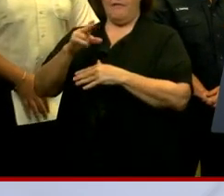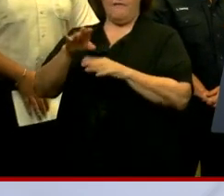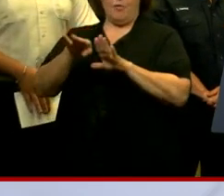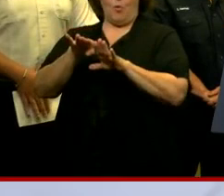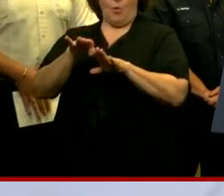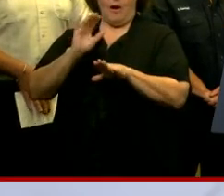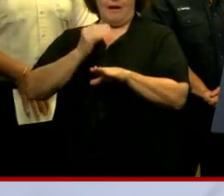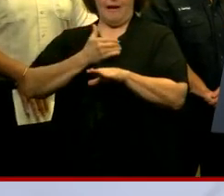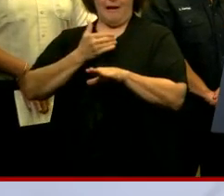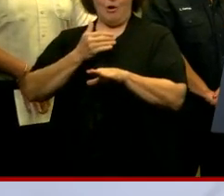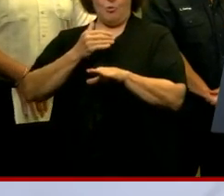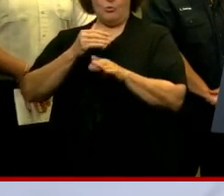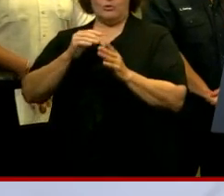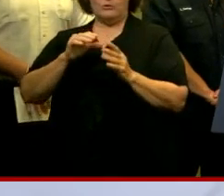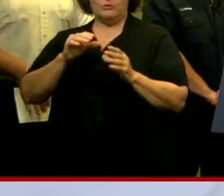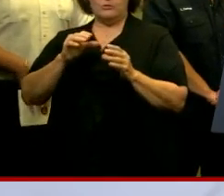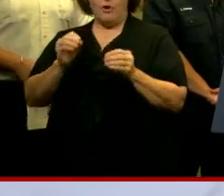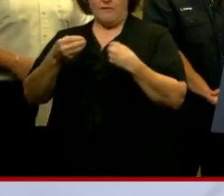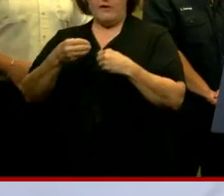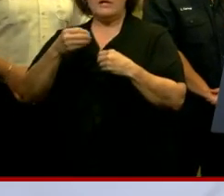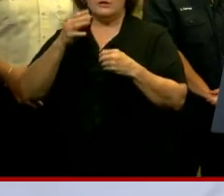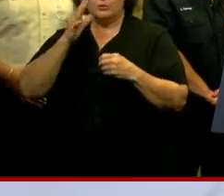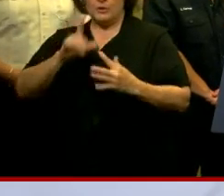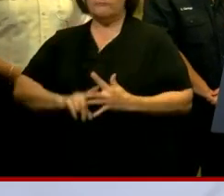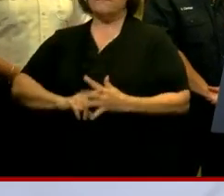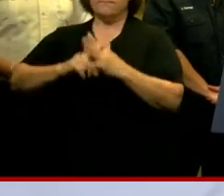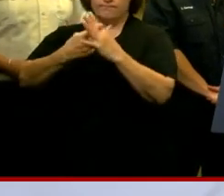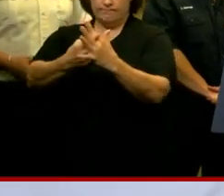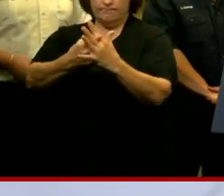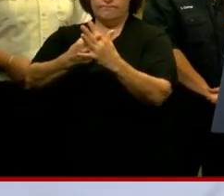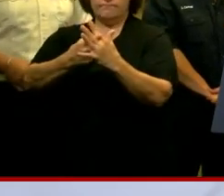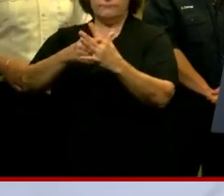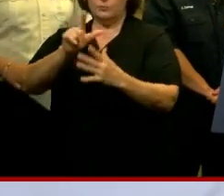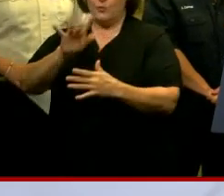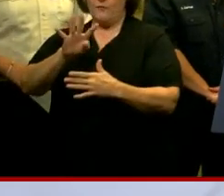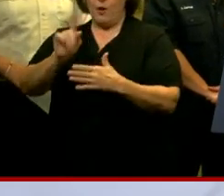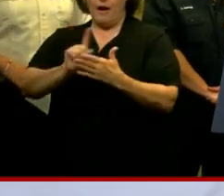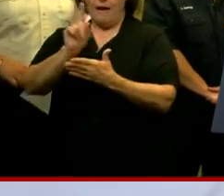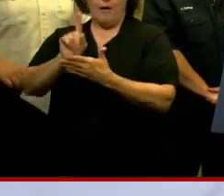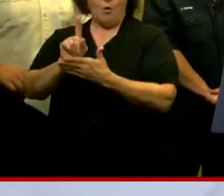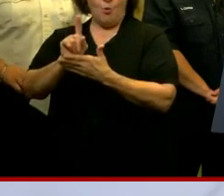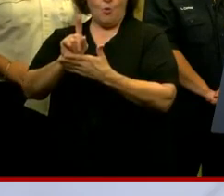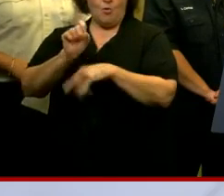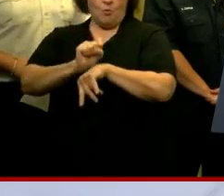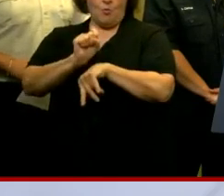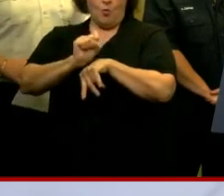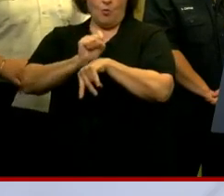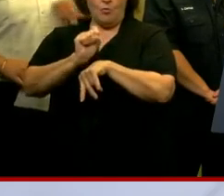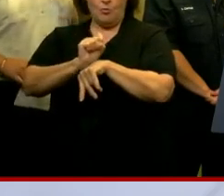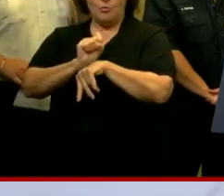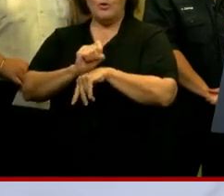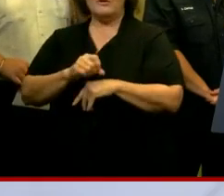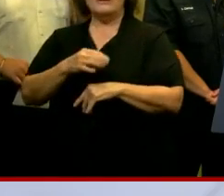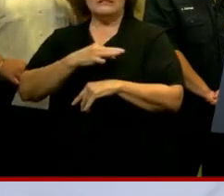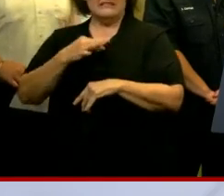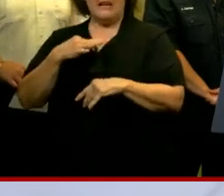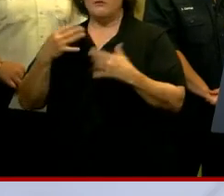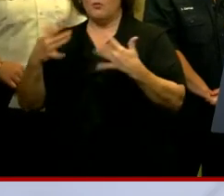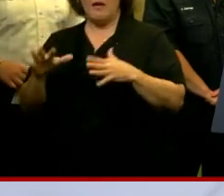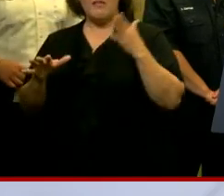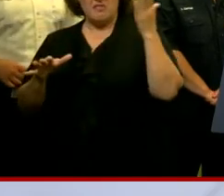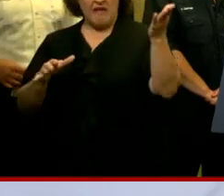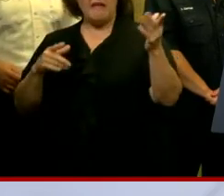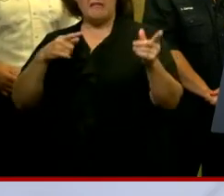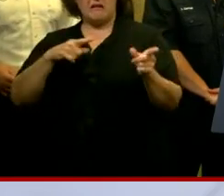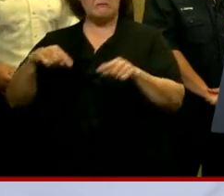hurricane activation as the storm approaches, anticipating starting up full 24 hour activation tomorrow, although staff is already there and